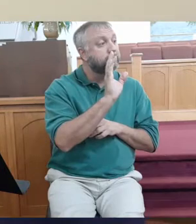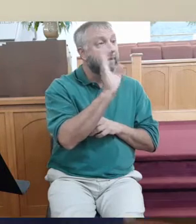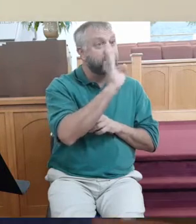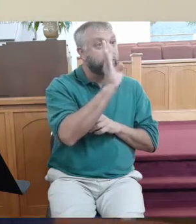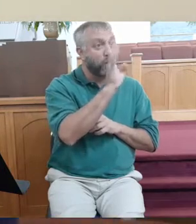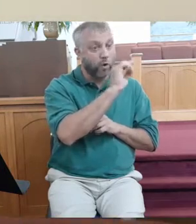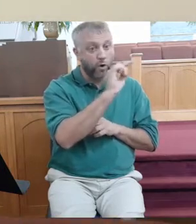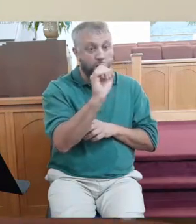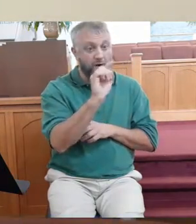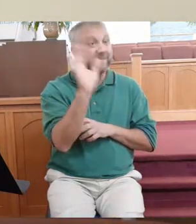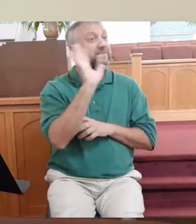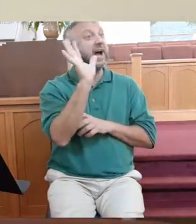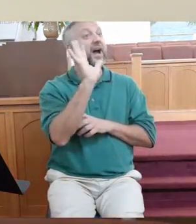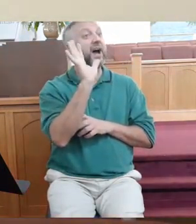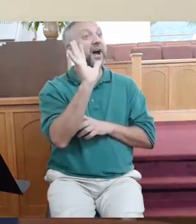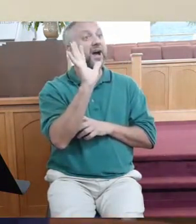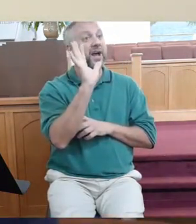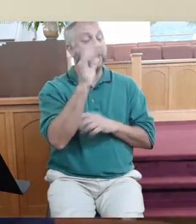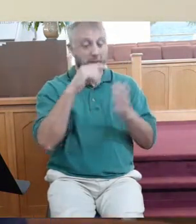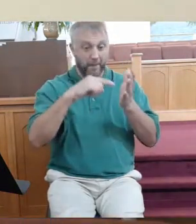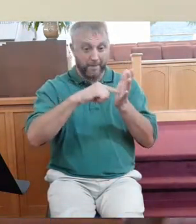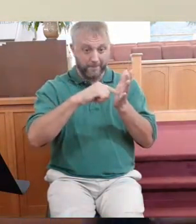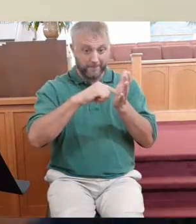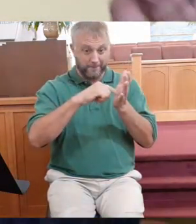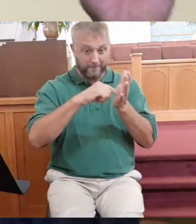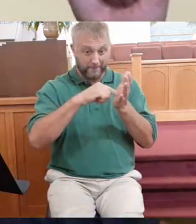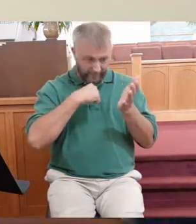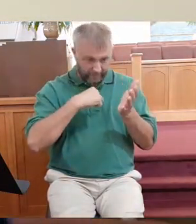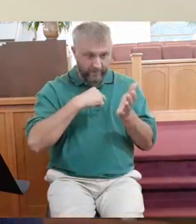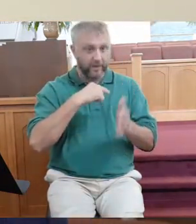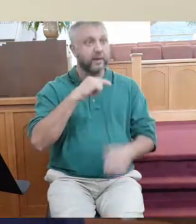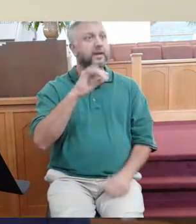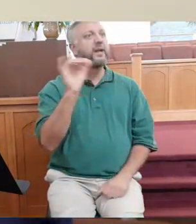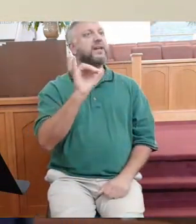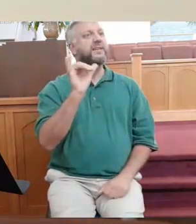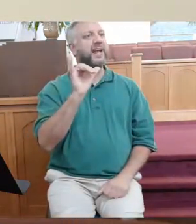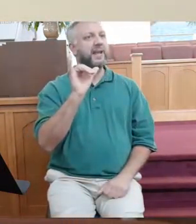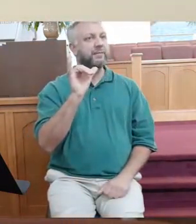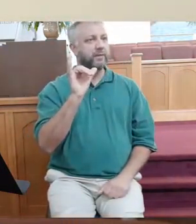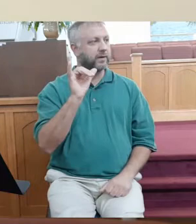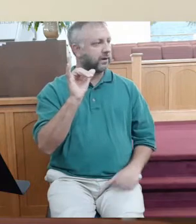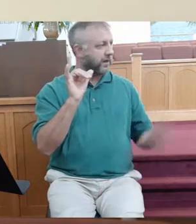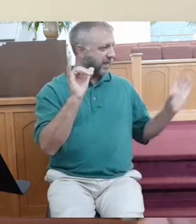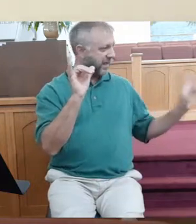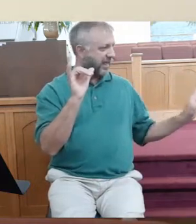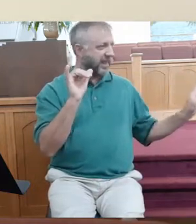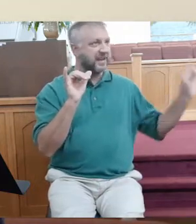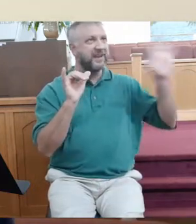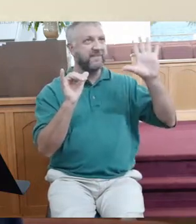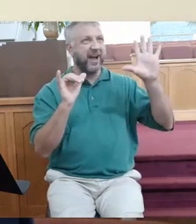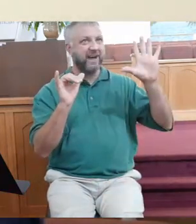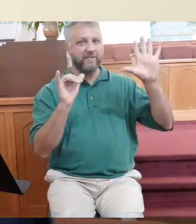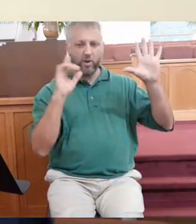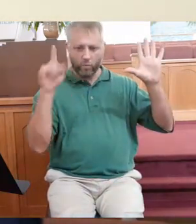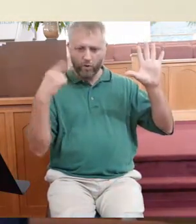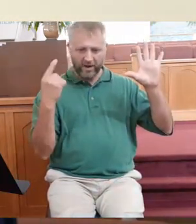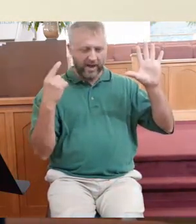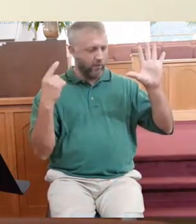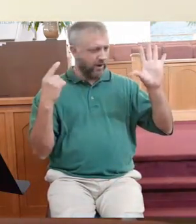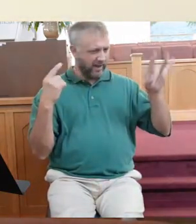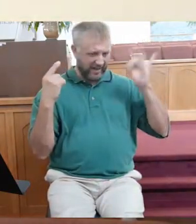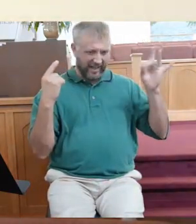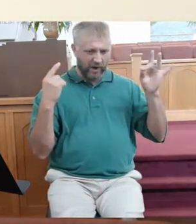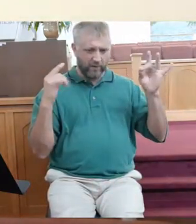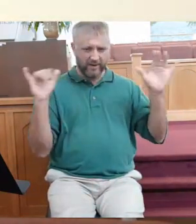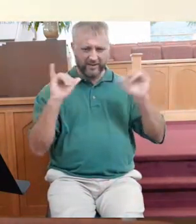and leaves at five o'clock that gets paid the same as the man who come at eight and work till five. That's definitely not how it works in our culture.